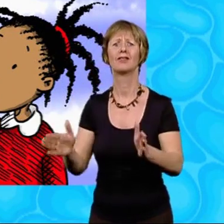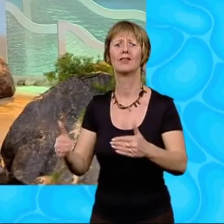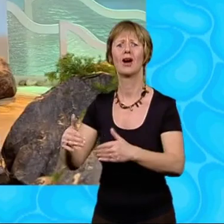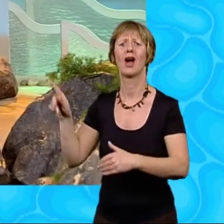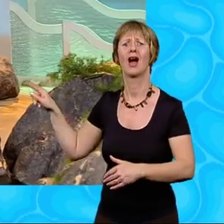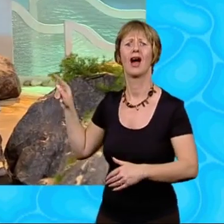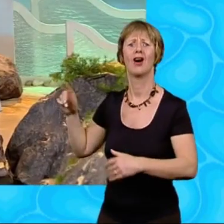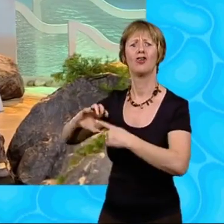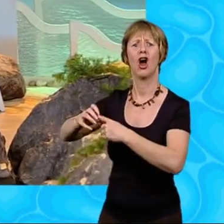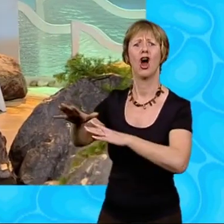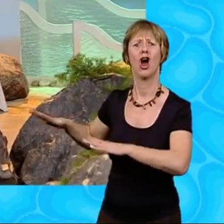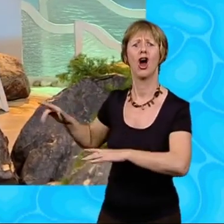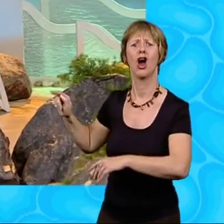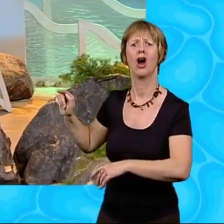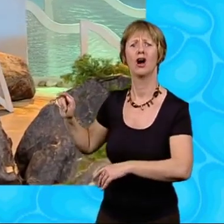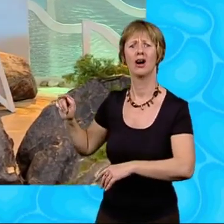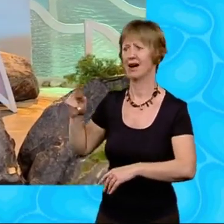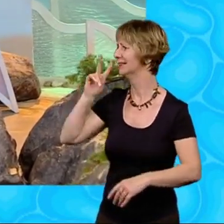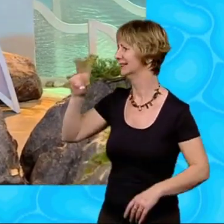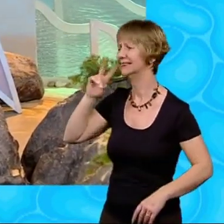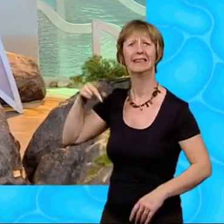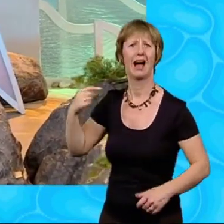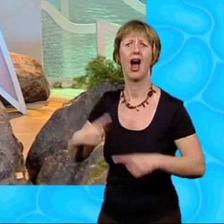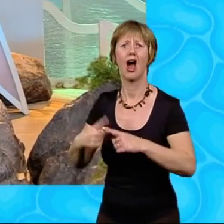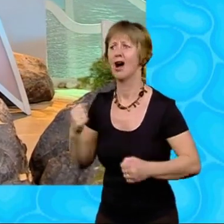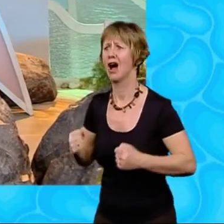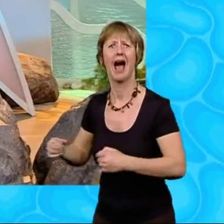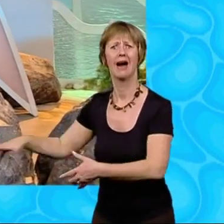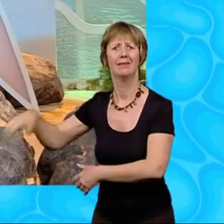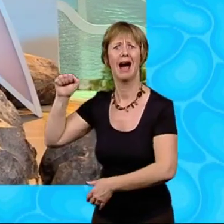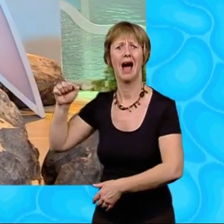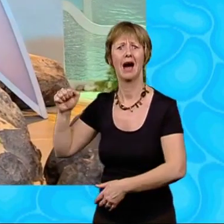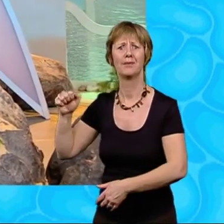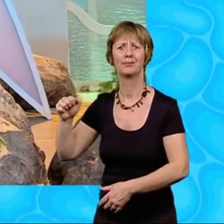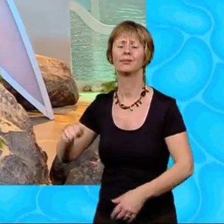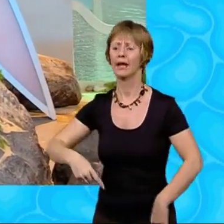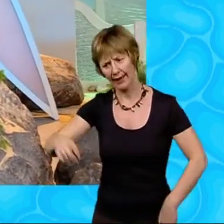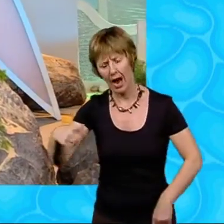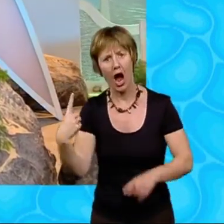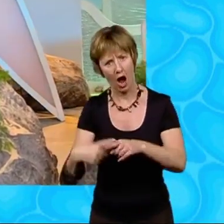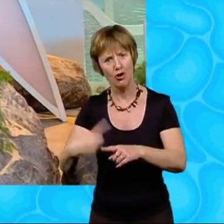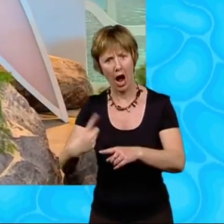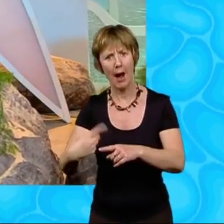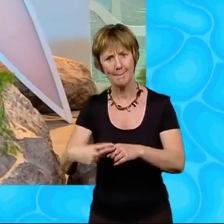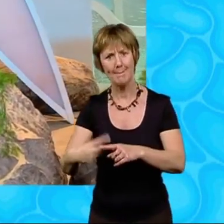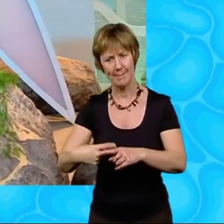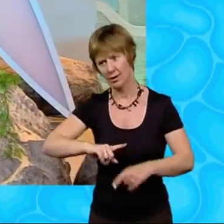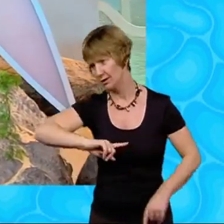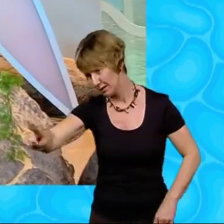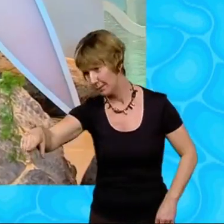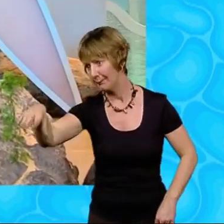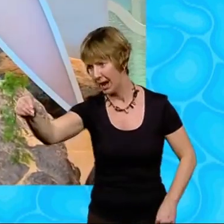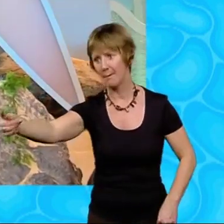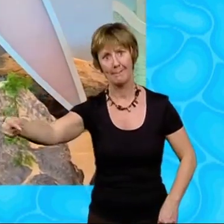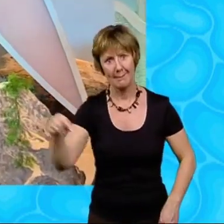studying. I can see the rock pool from here. Can I go and get it, please? Hurry up then, said Miss Porter. Go straight